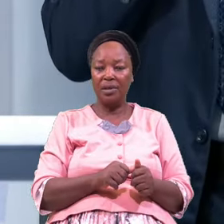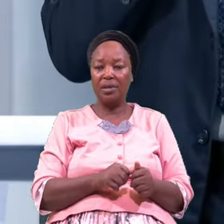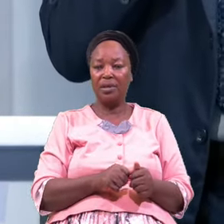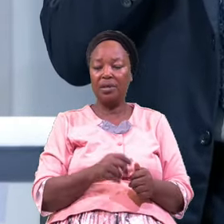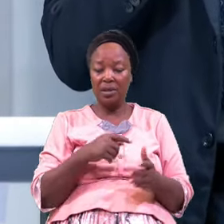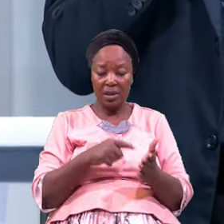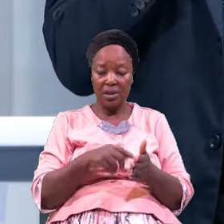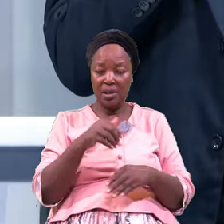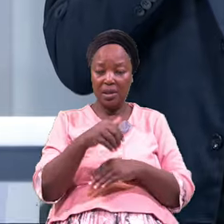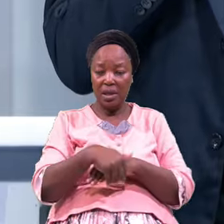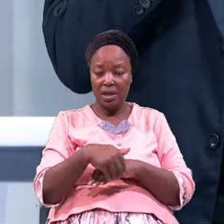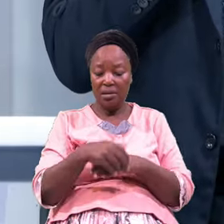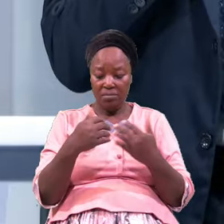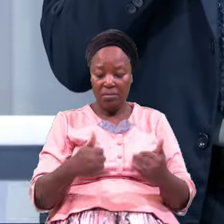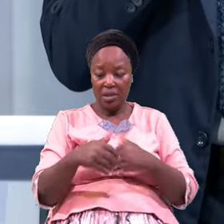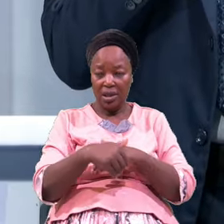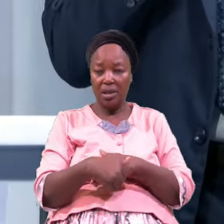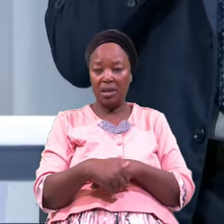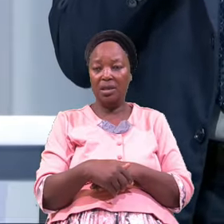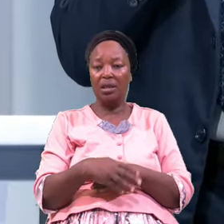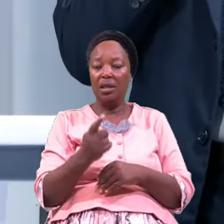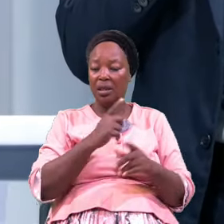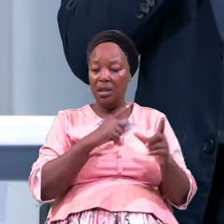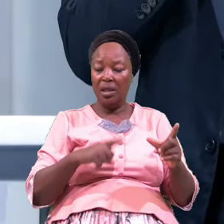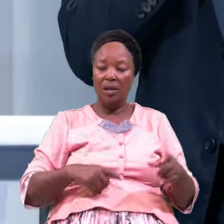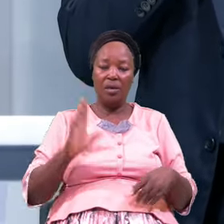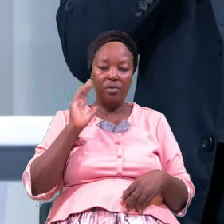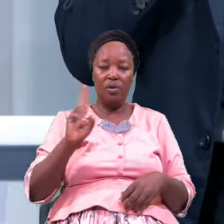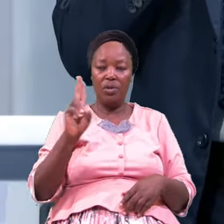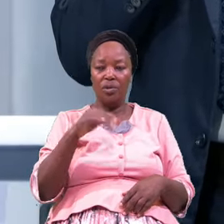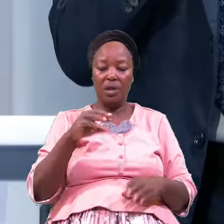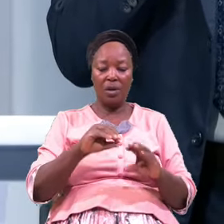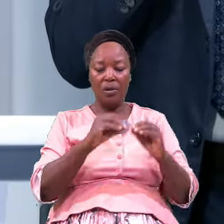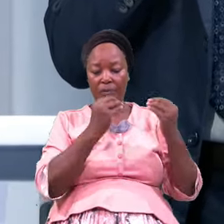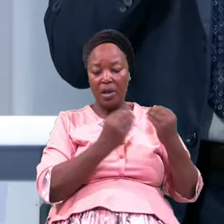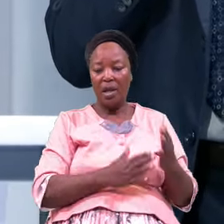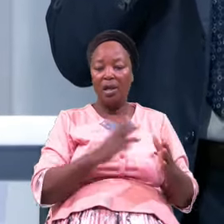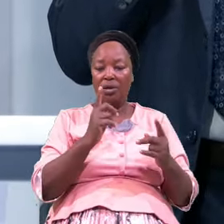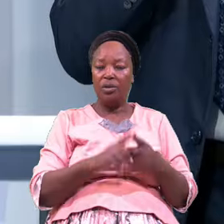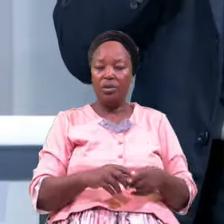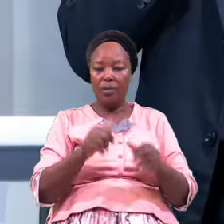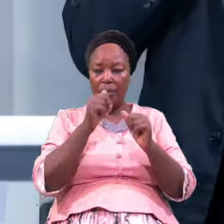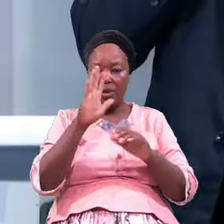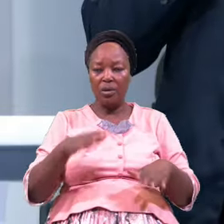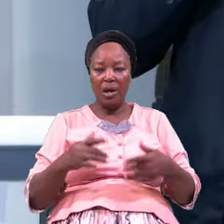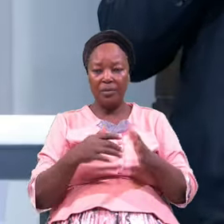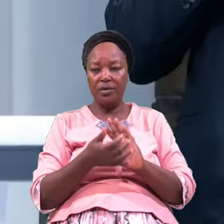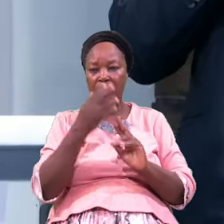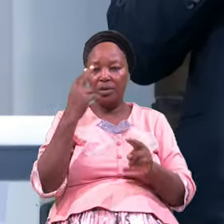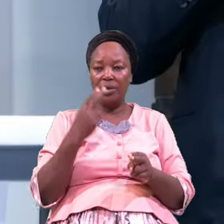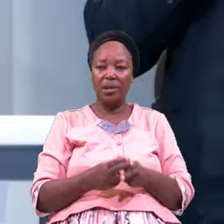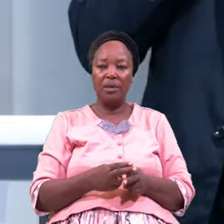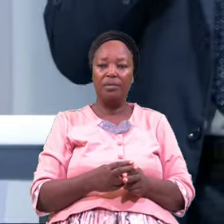Bambutus Then Bonaberry Four You Have It Behind All Saints Bilingual